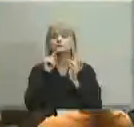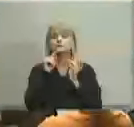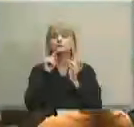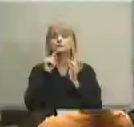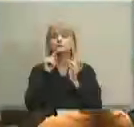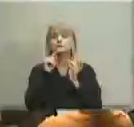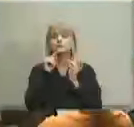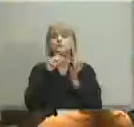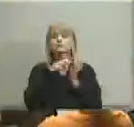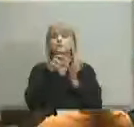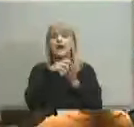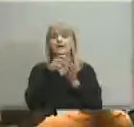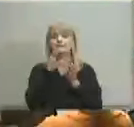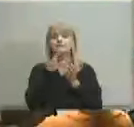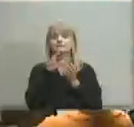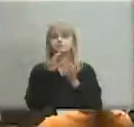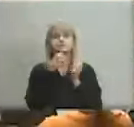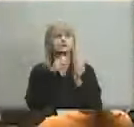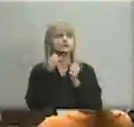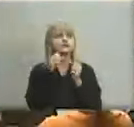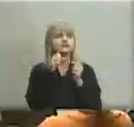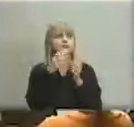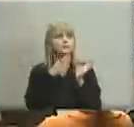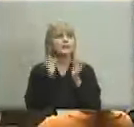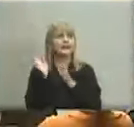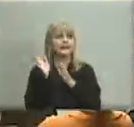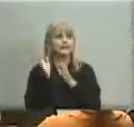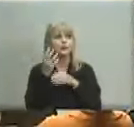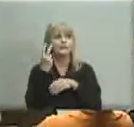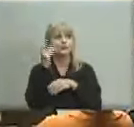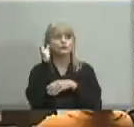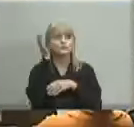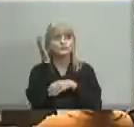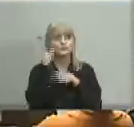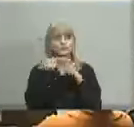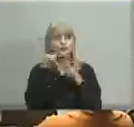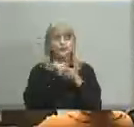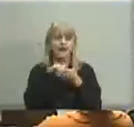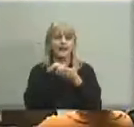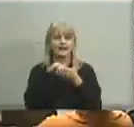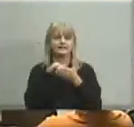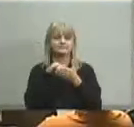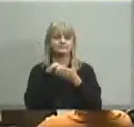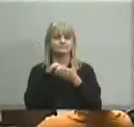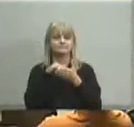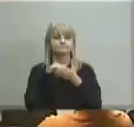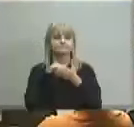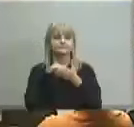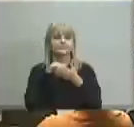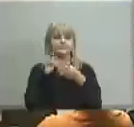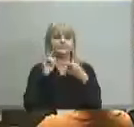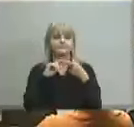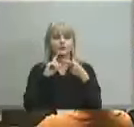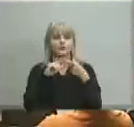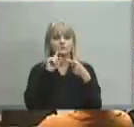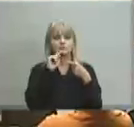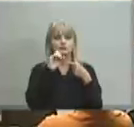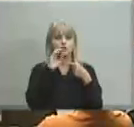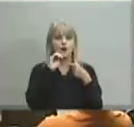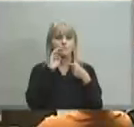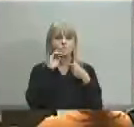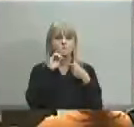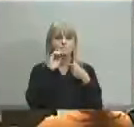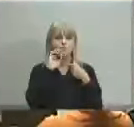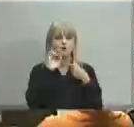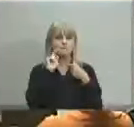two speakers on this item before dr hargens i turn it over to you the first is tom moffett mr